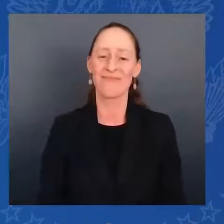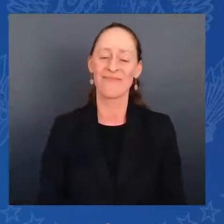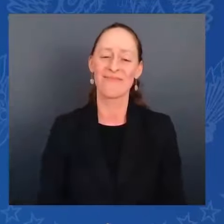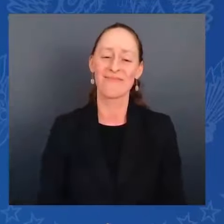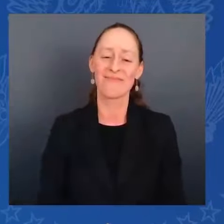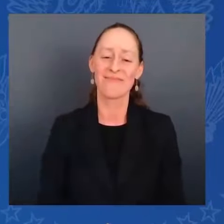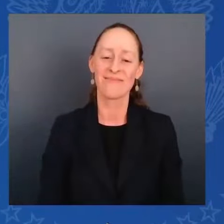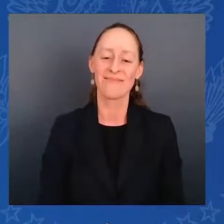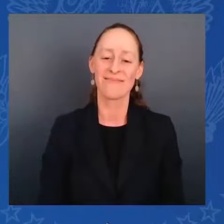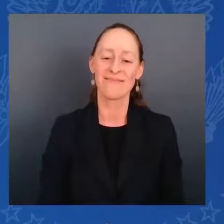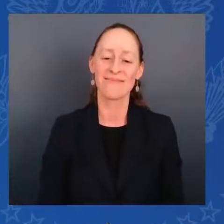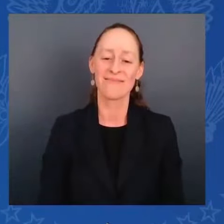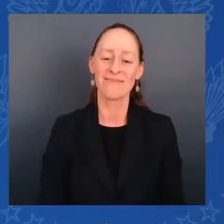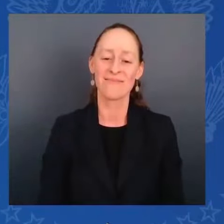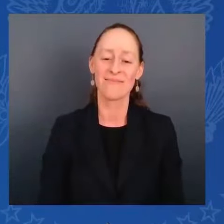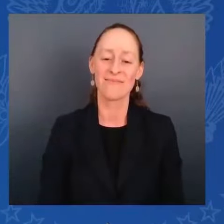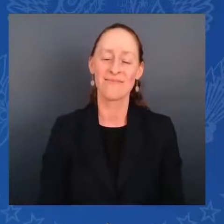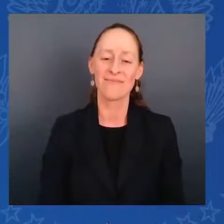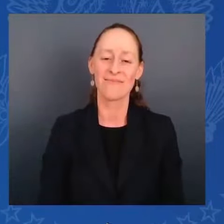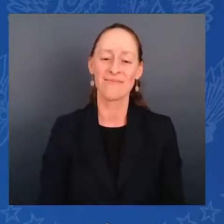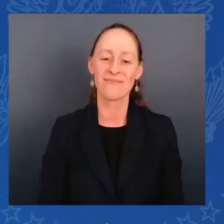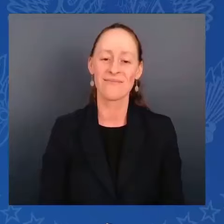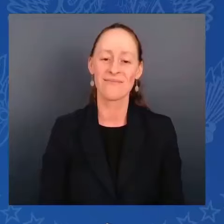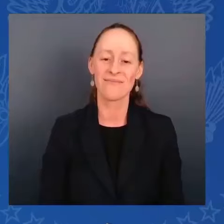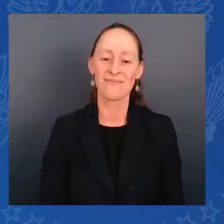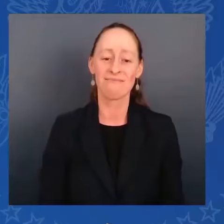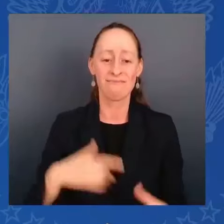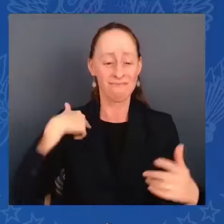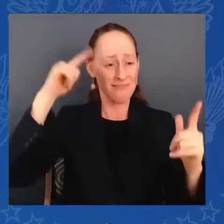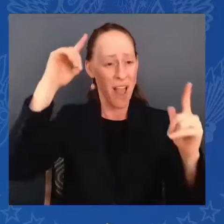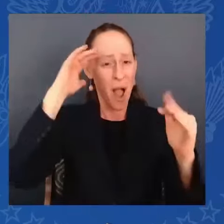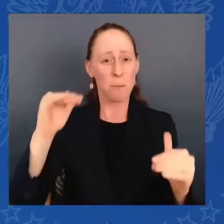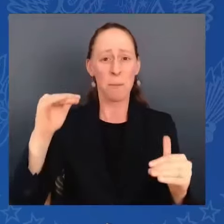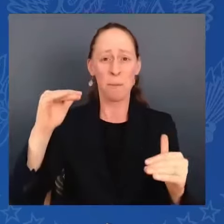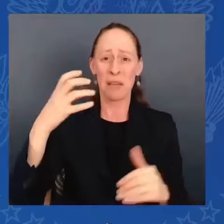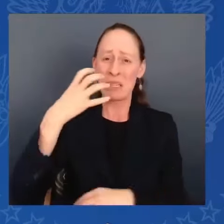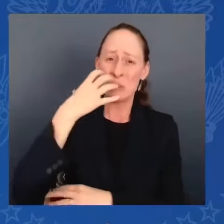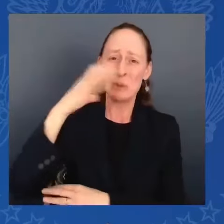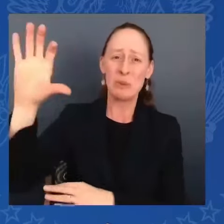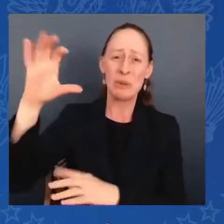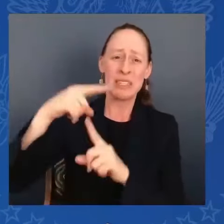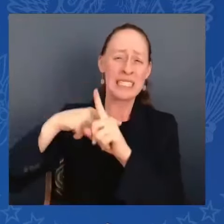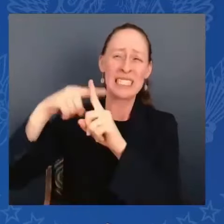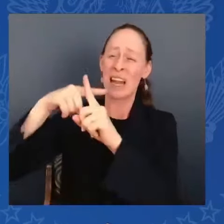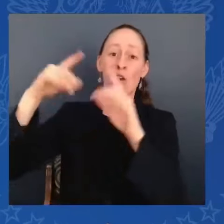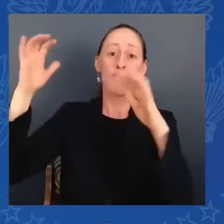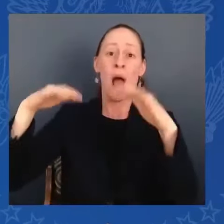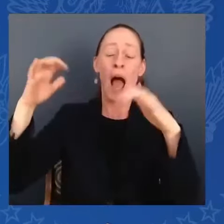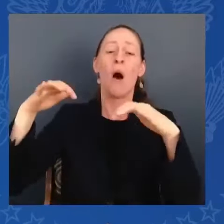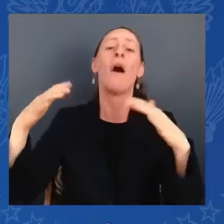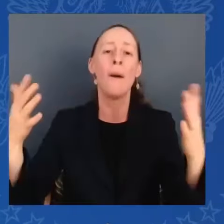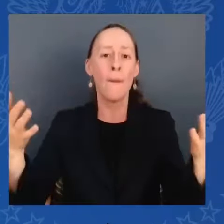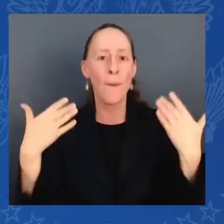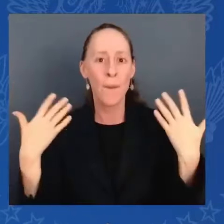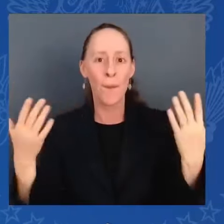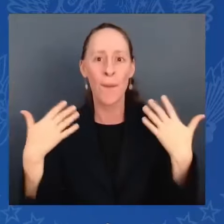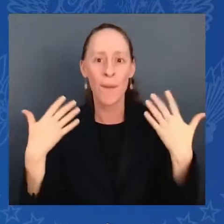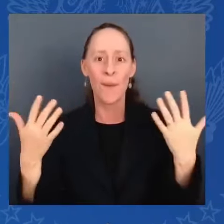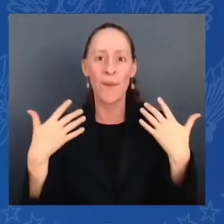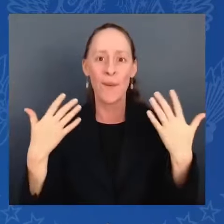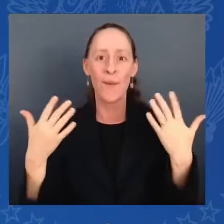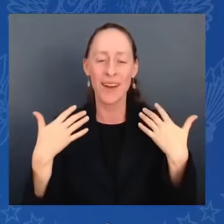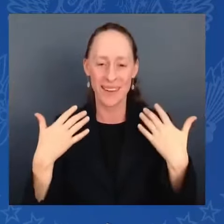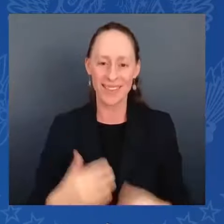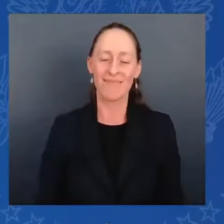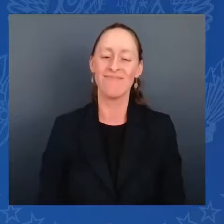At least the rain helped the humidity a little bit. Jill and I, Secretary Austin, Mrs. Austin, we're honored. So many of your families are